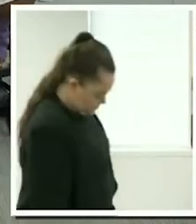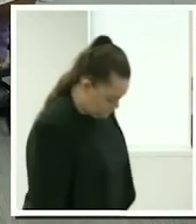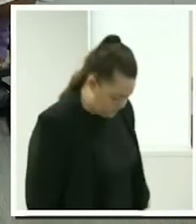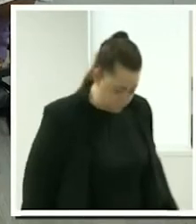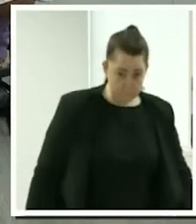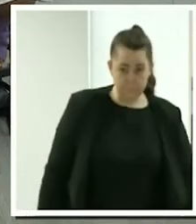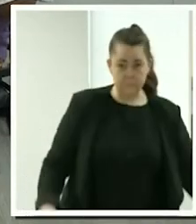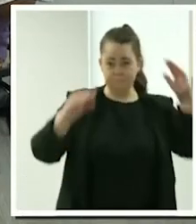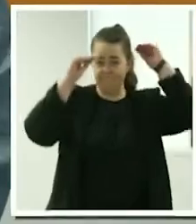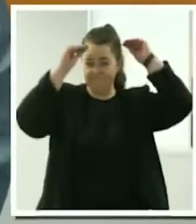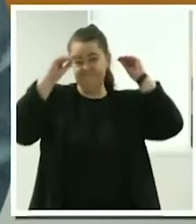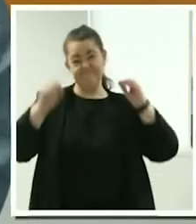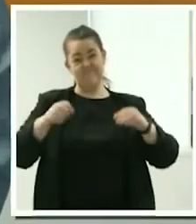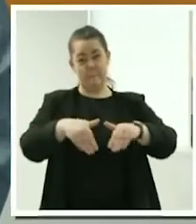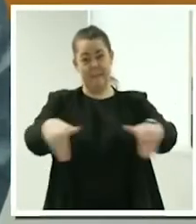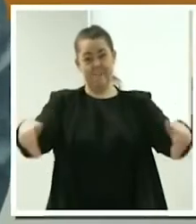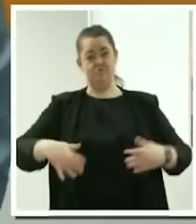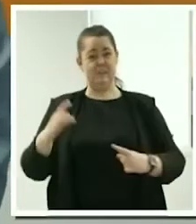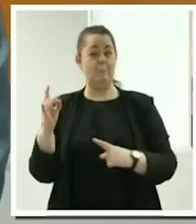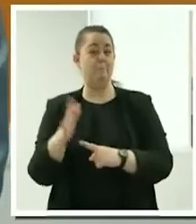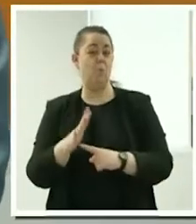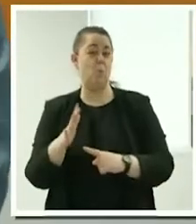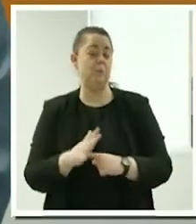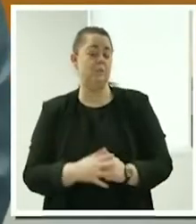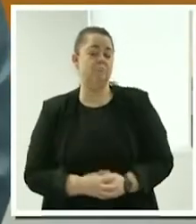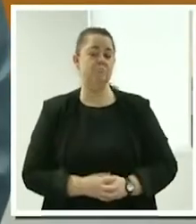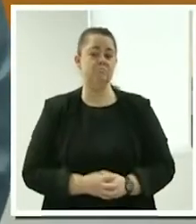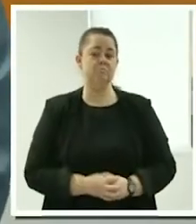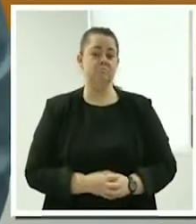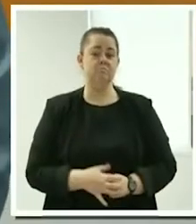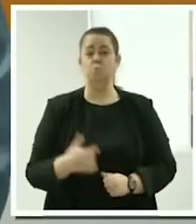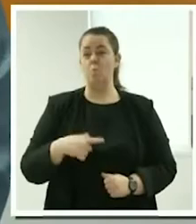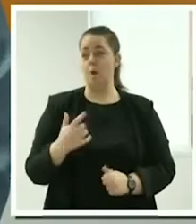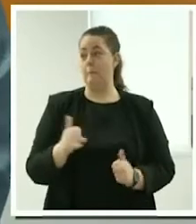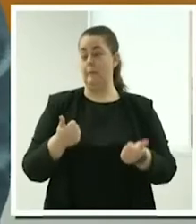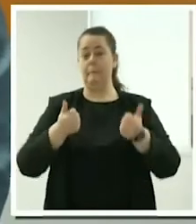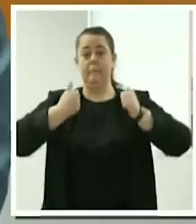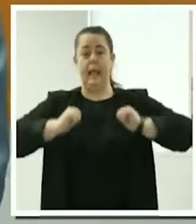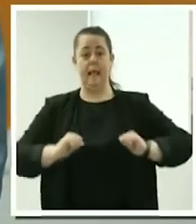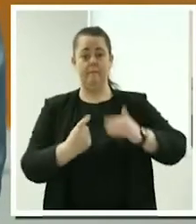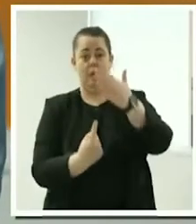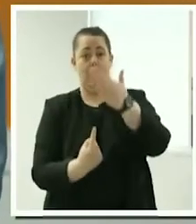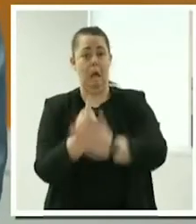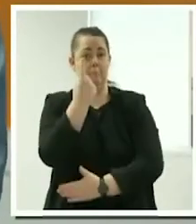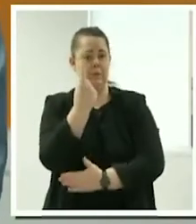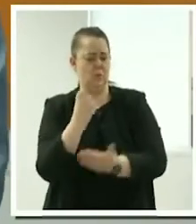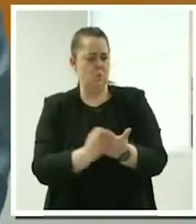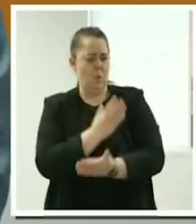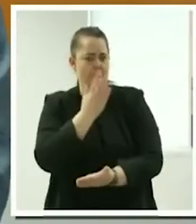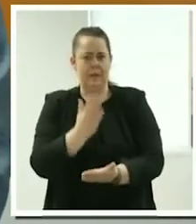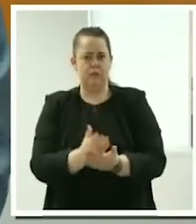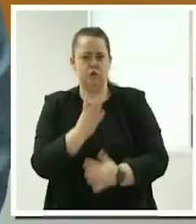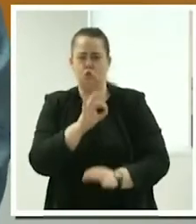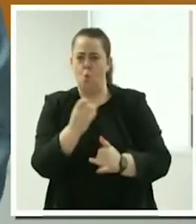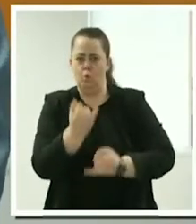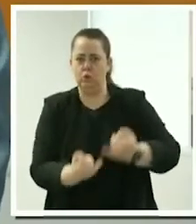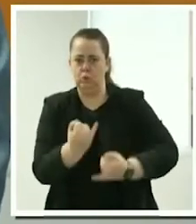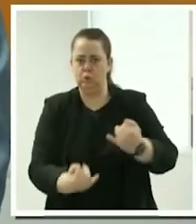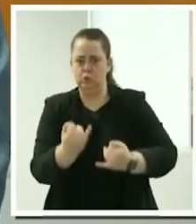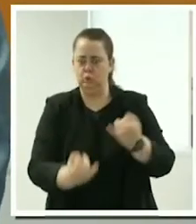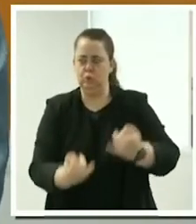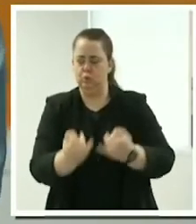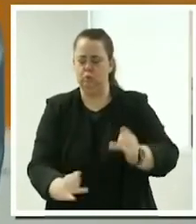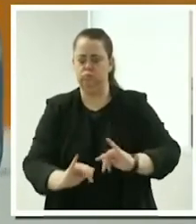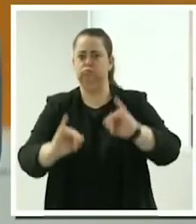we were speaking, so that if a behavioural issue occurs it doesn't escalate. So I think you